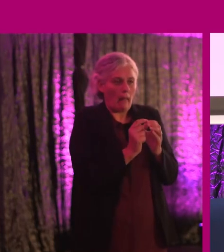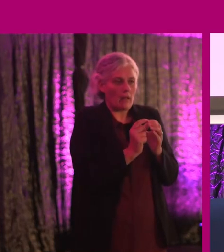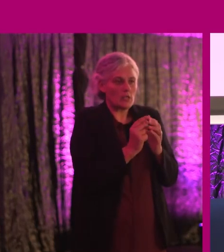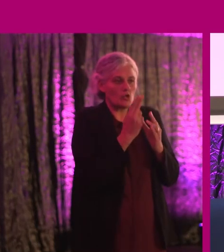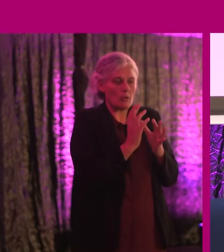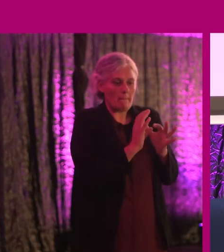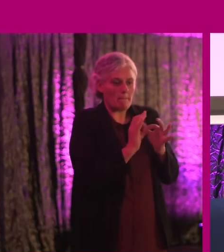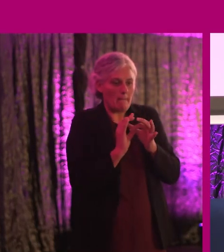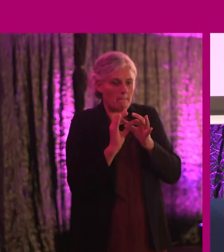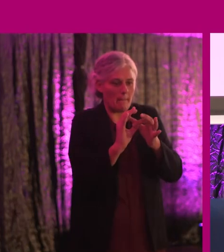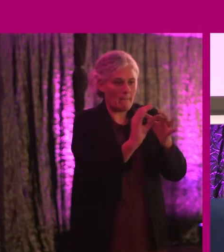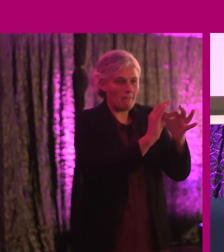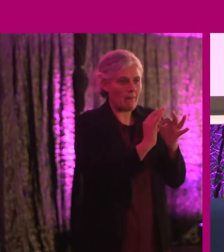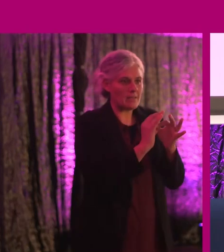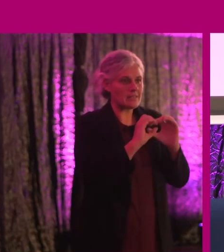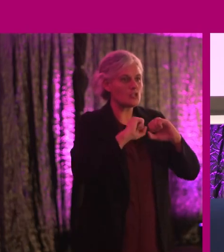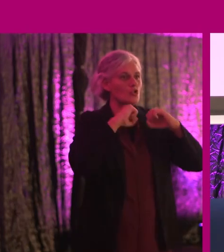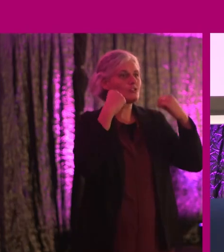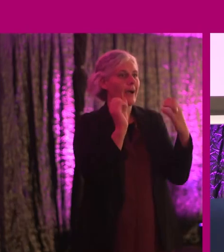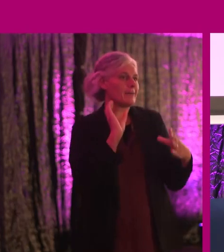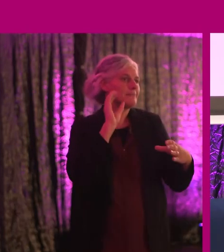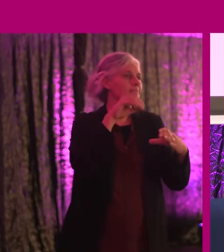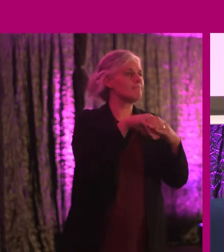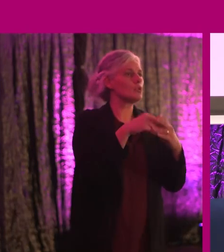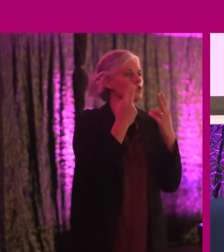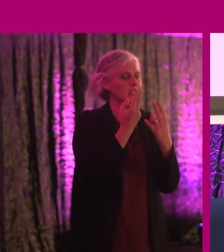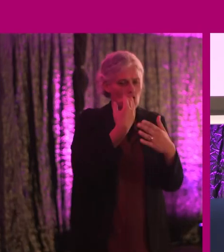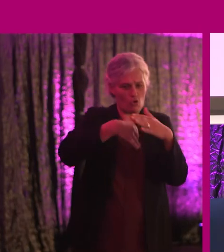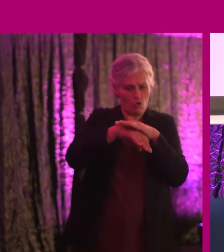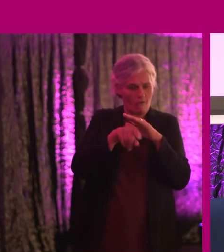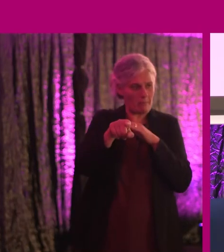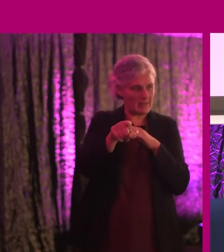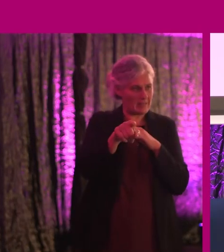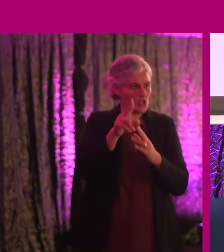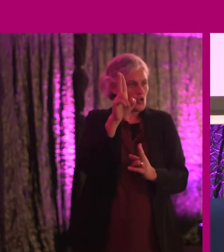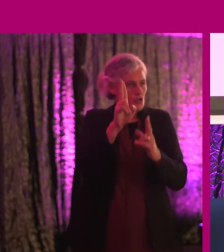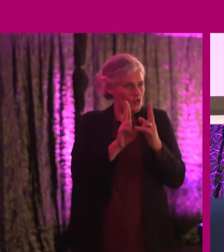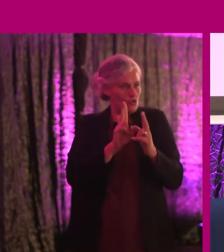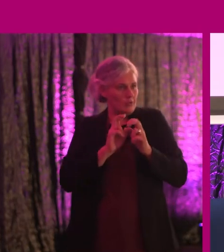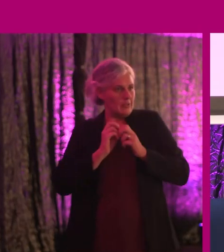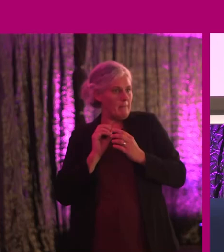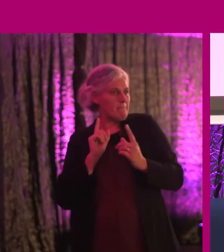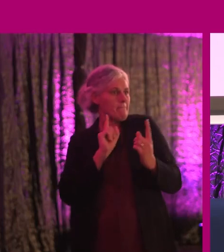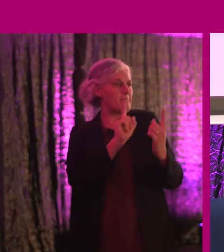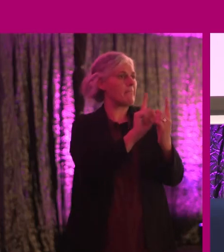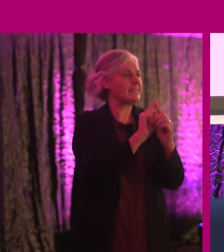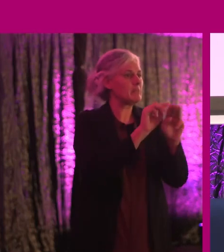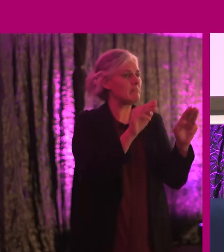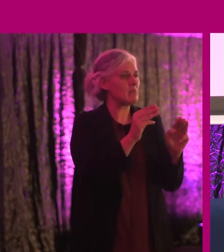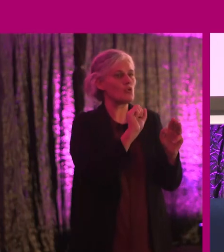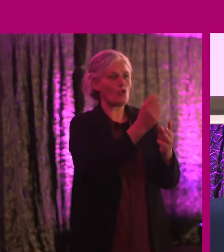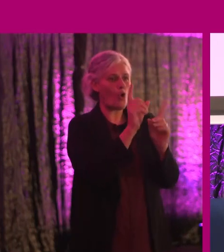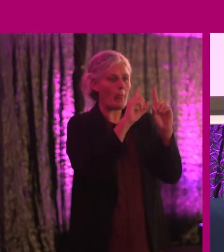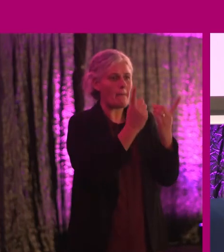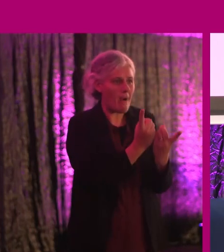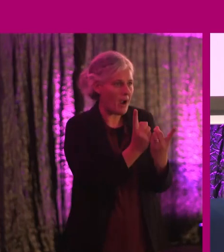into every aspect of our society. You need to go the government to go to your people within your department's government and